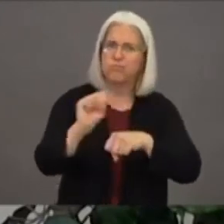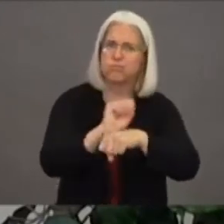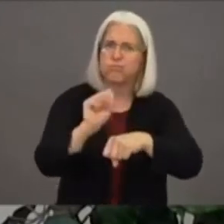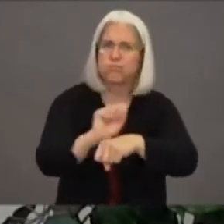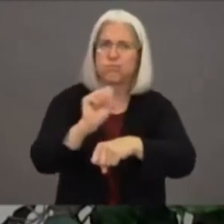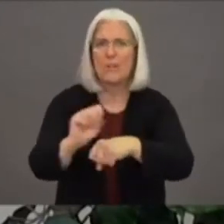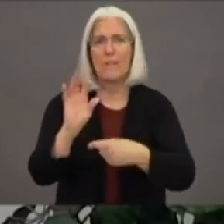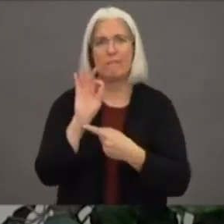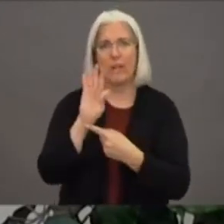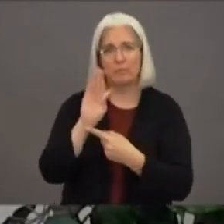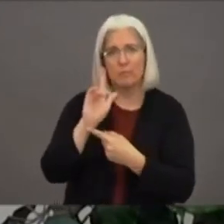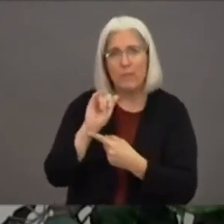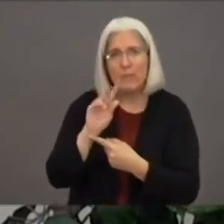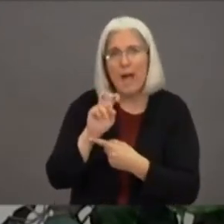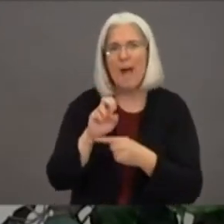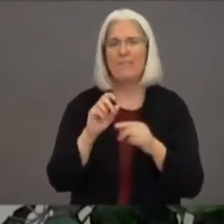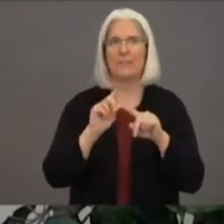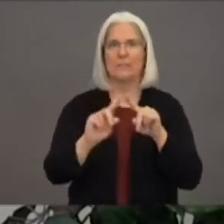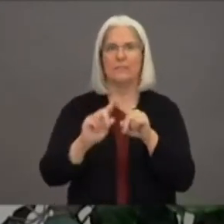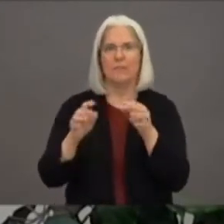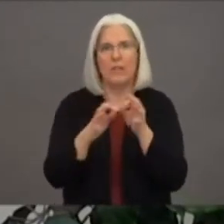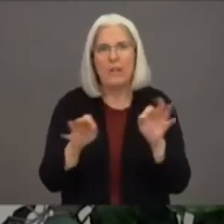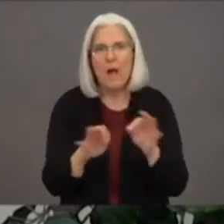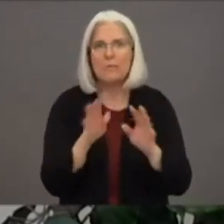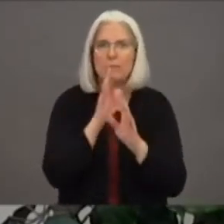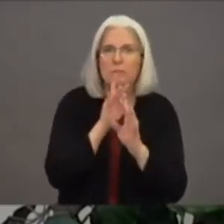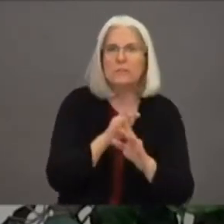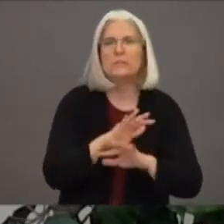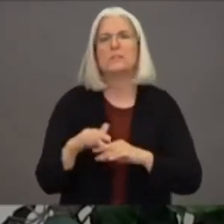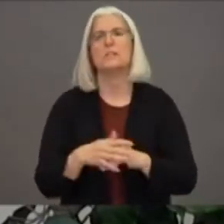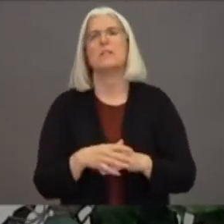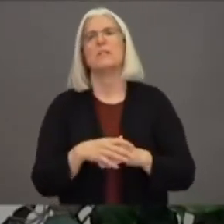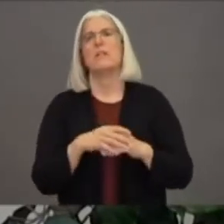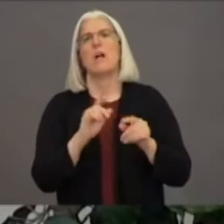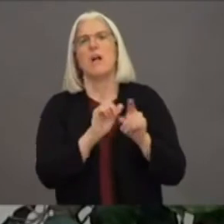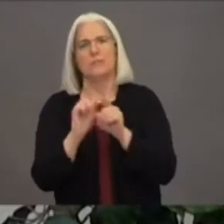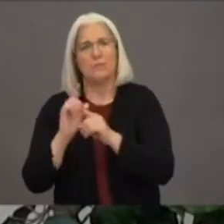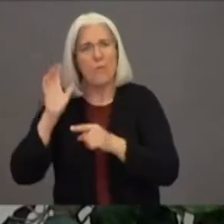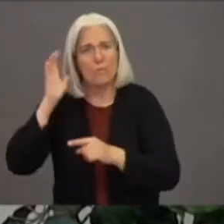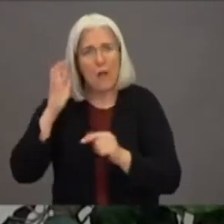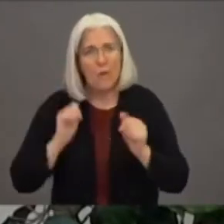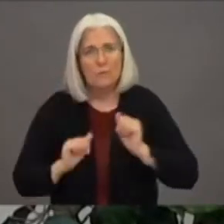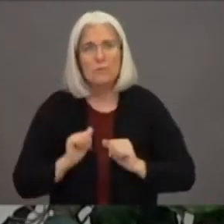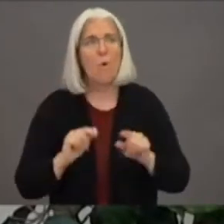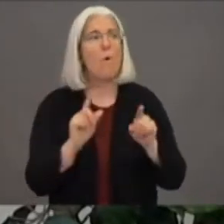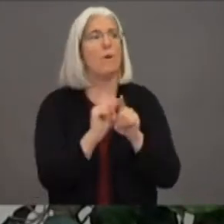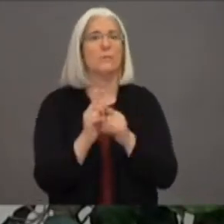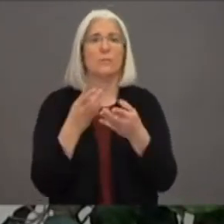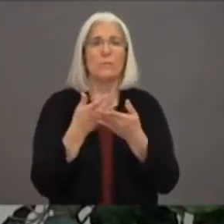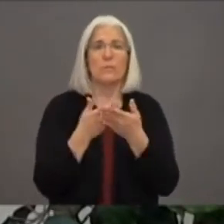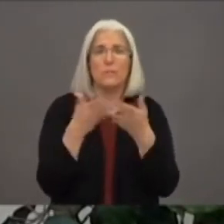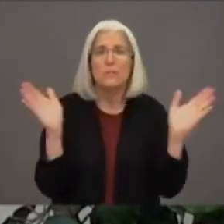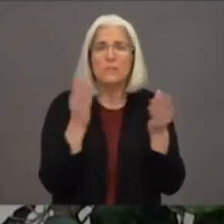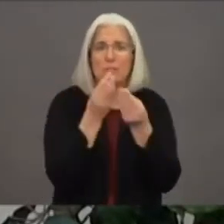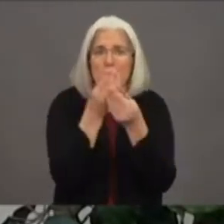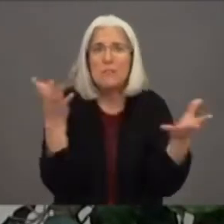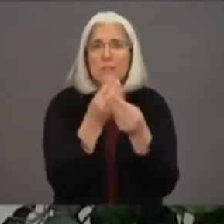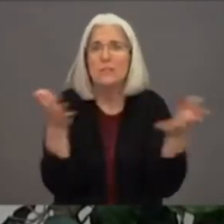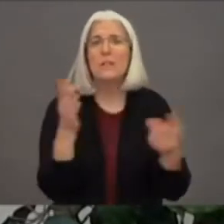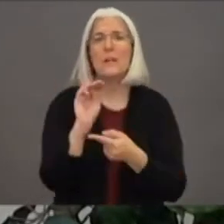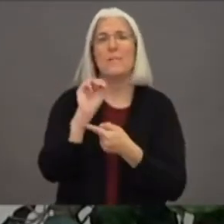again, you know, who worked so hard to get, you know, these Facebook lives in the various languages, the different